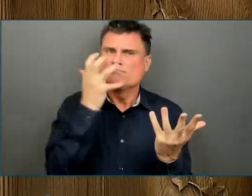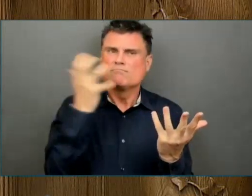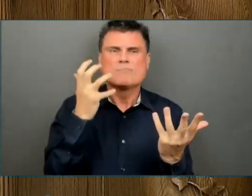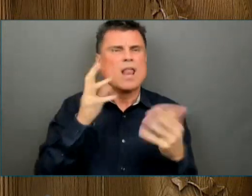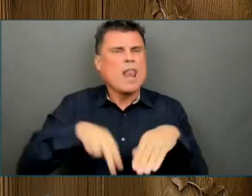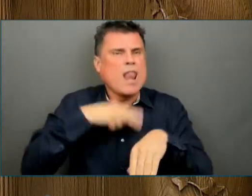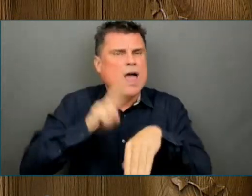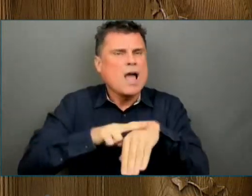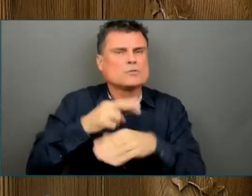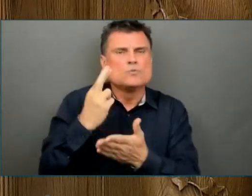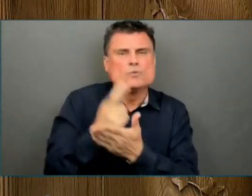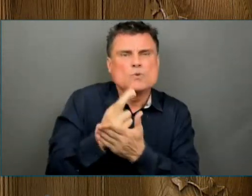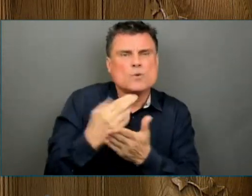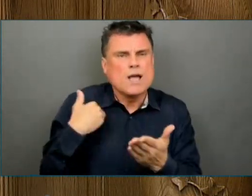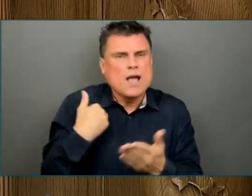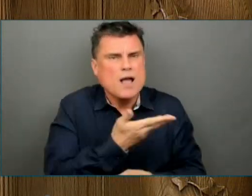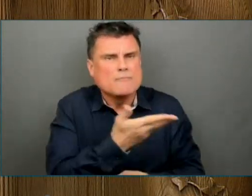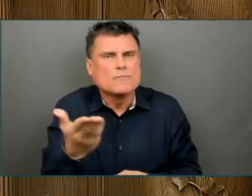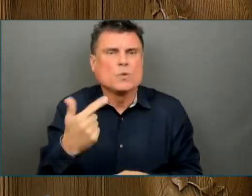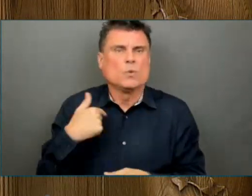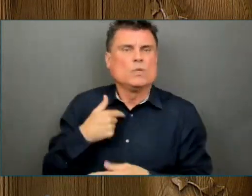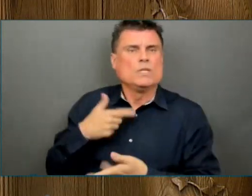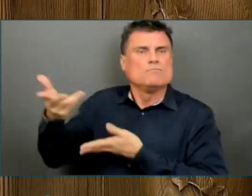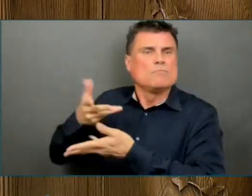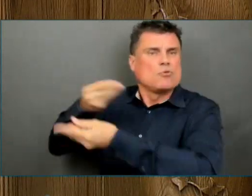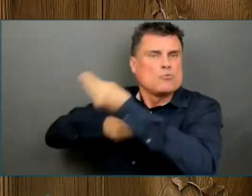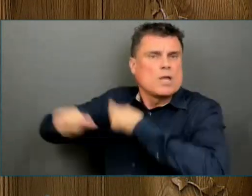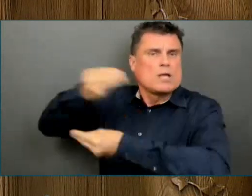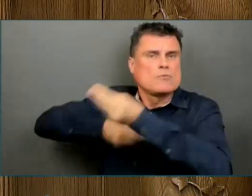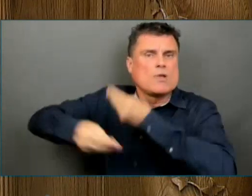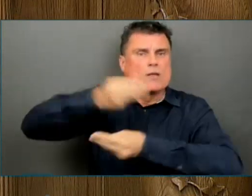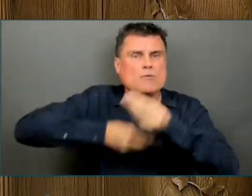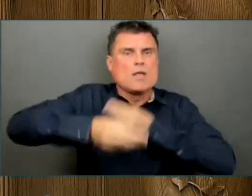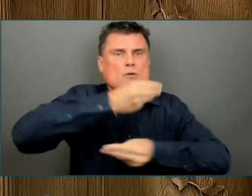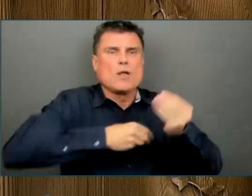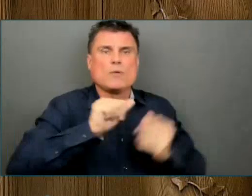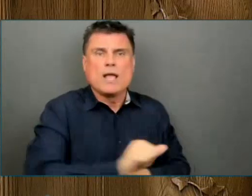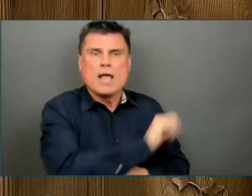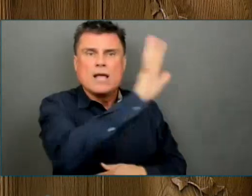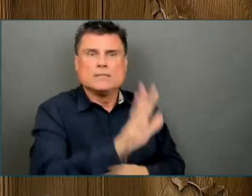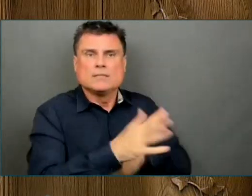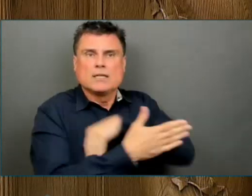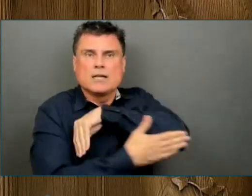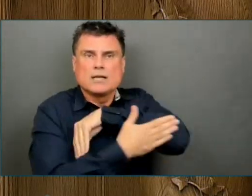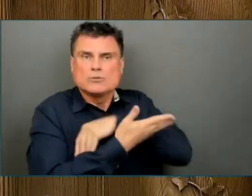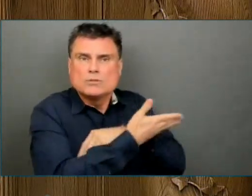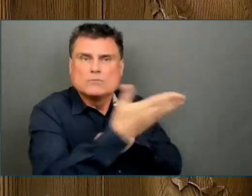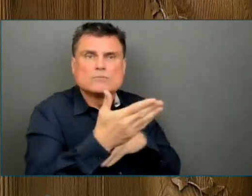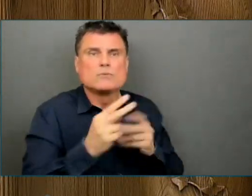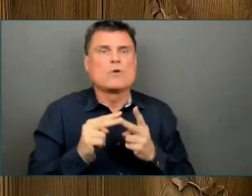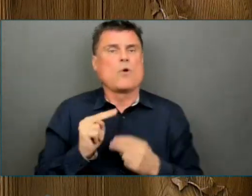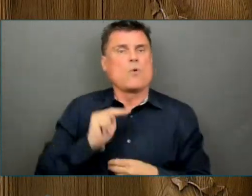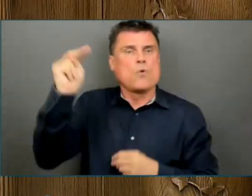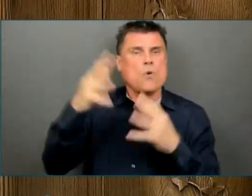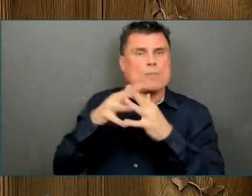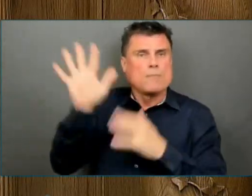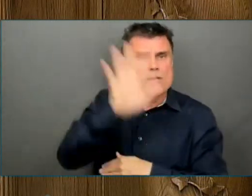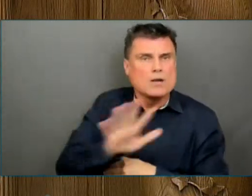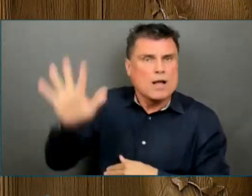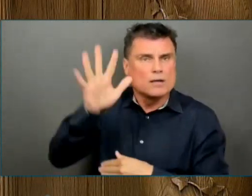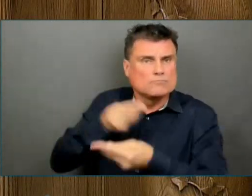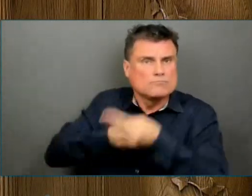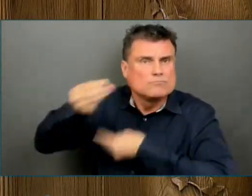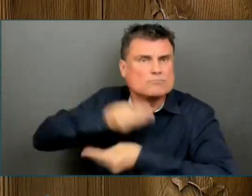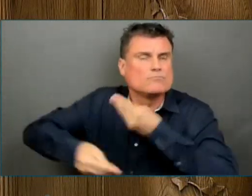ports to North America. And our biggest strength is our people. Hardworking, highly skilled, and with a culture of